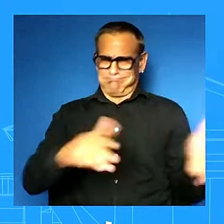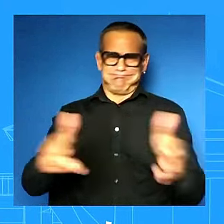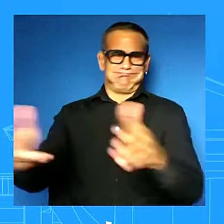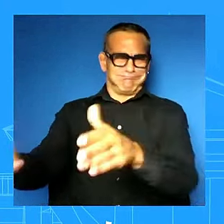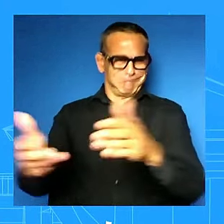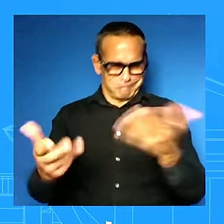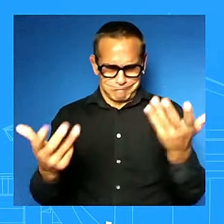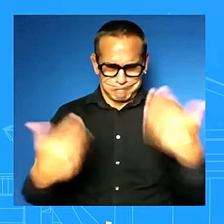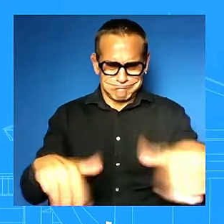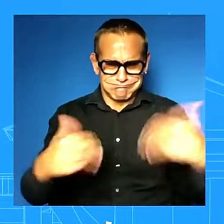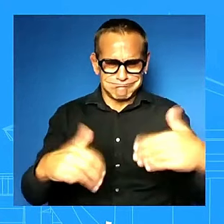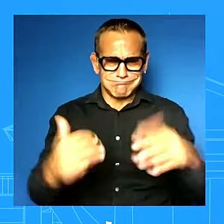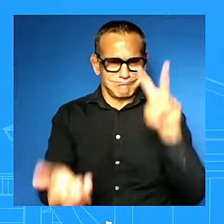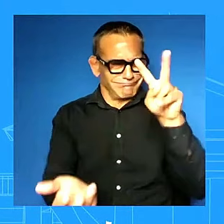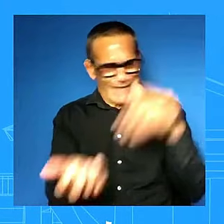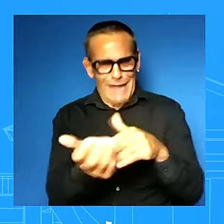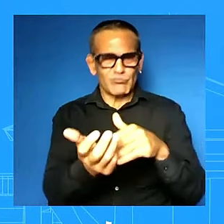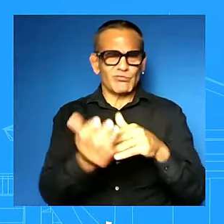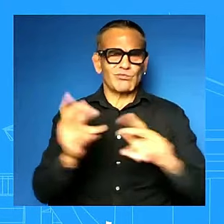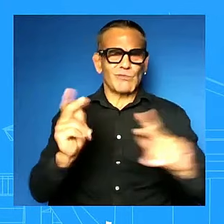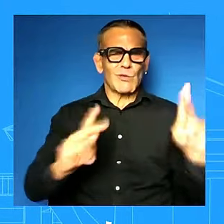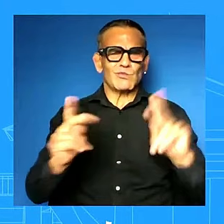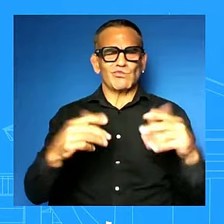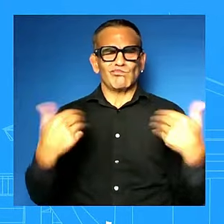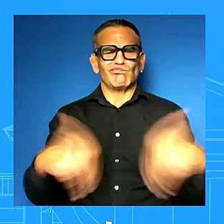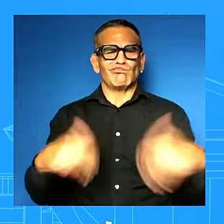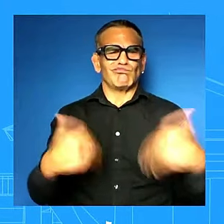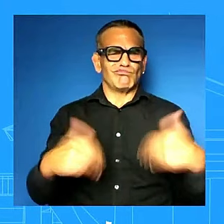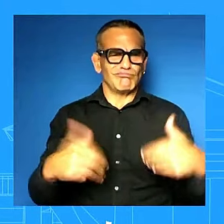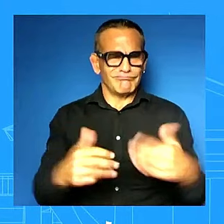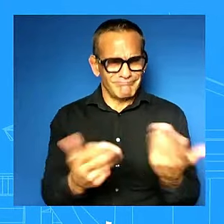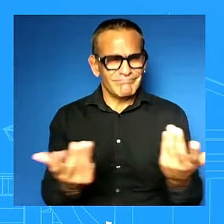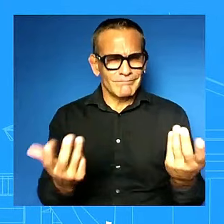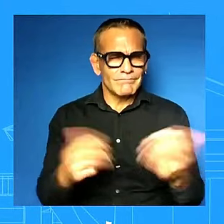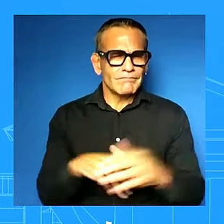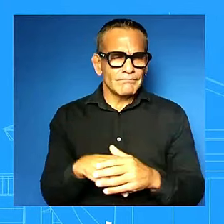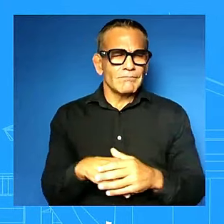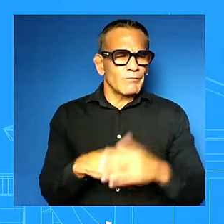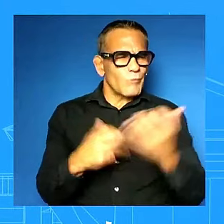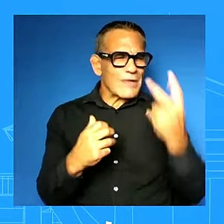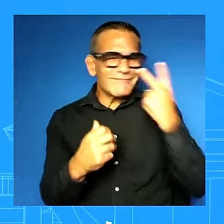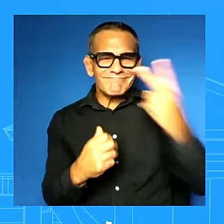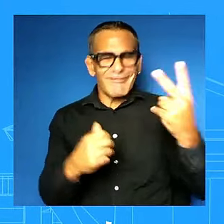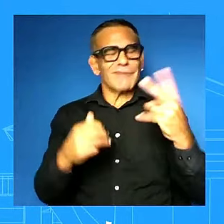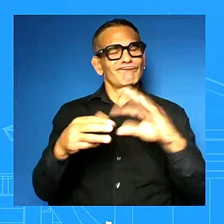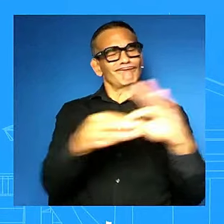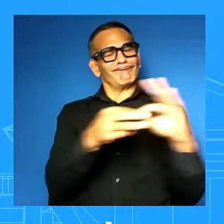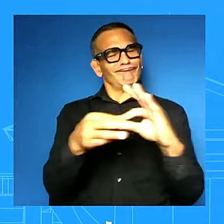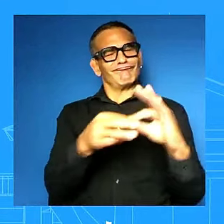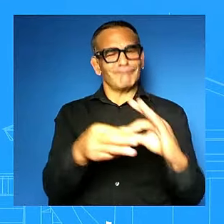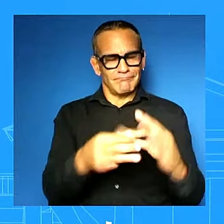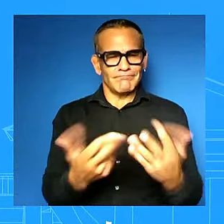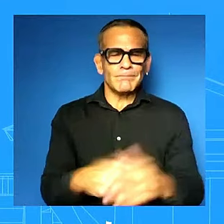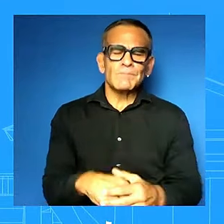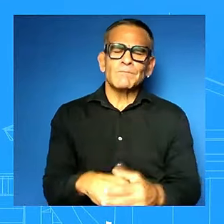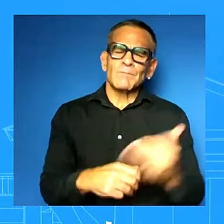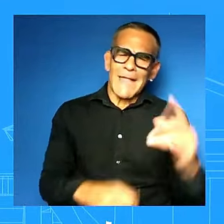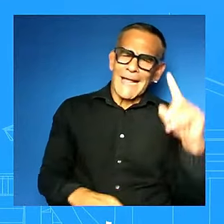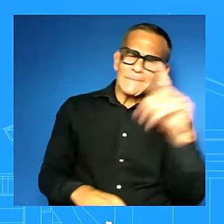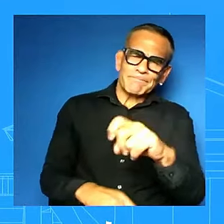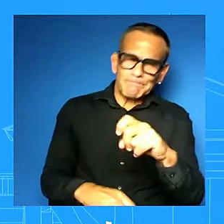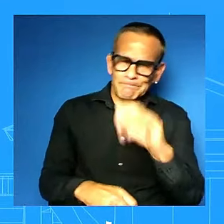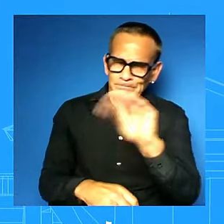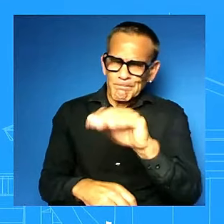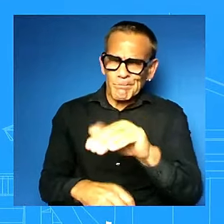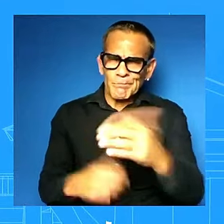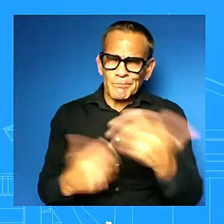day that's what you saw did the president and vice president have an opportunity to talk about the debate yesterday throughout their travels i'm